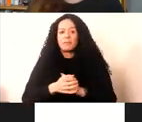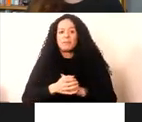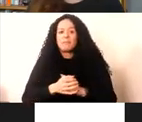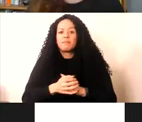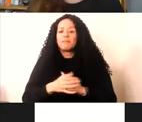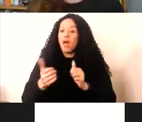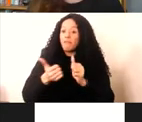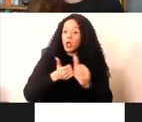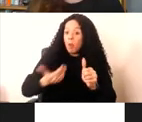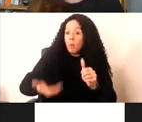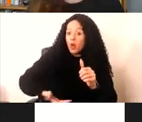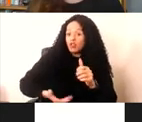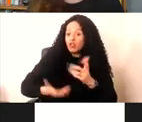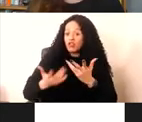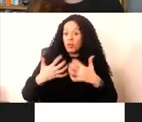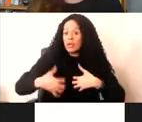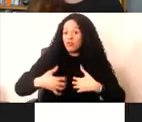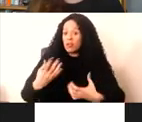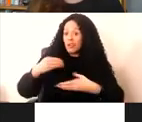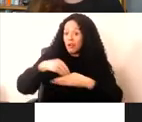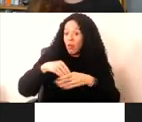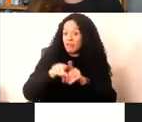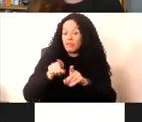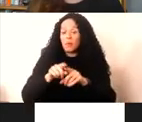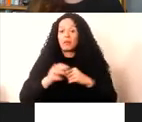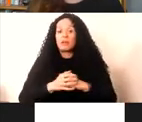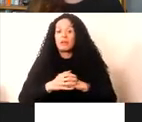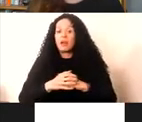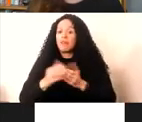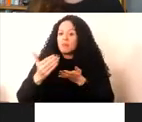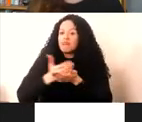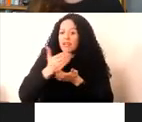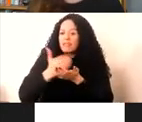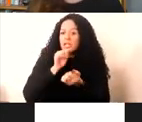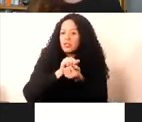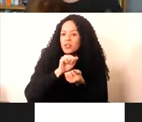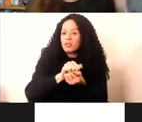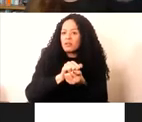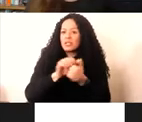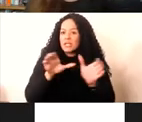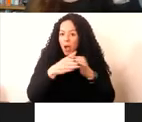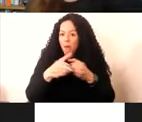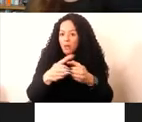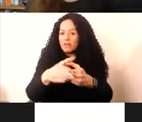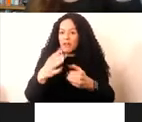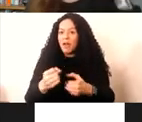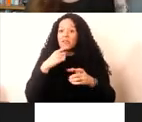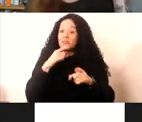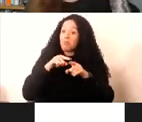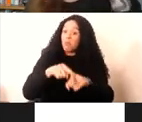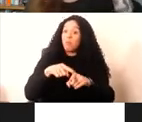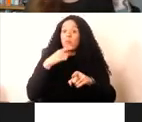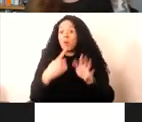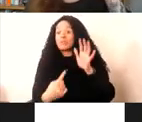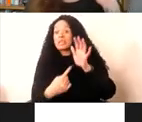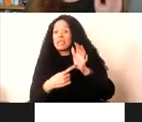interests actually being involved. So there are preservation departments in most key